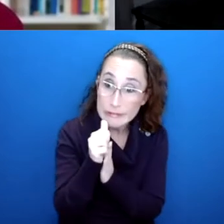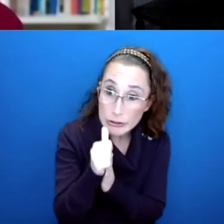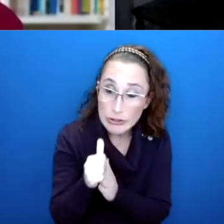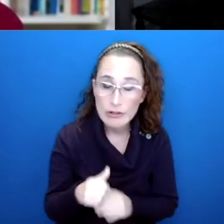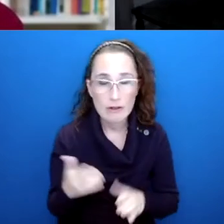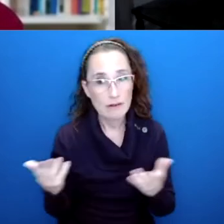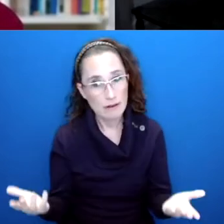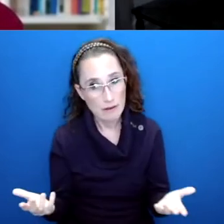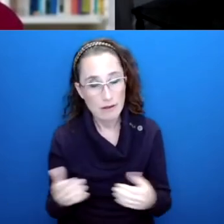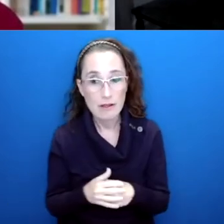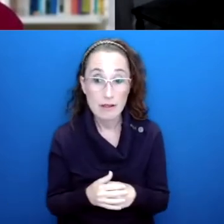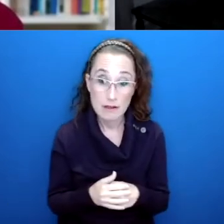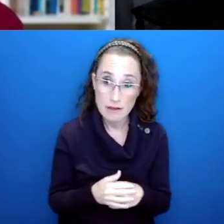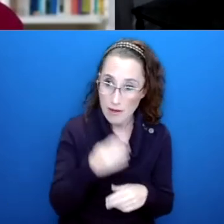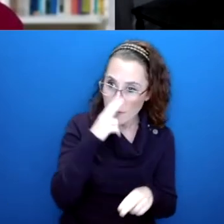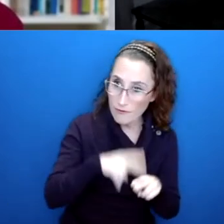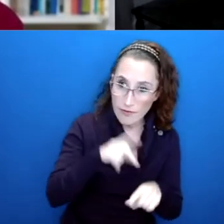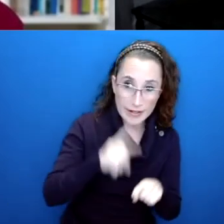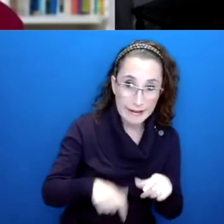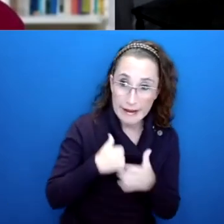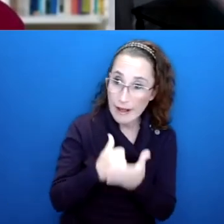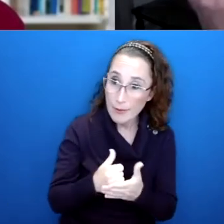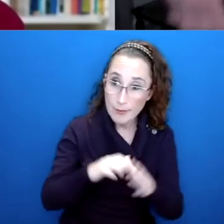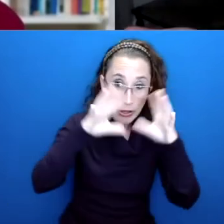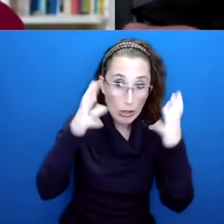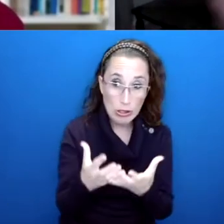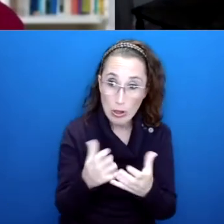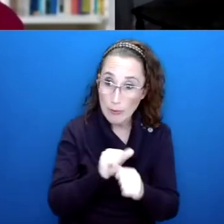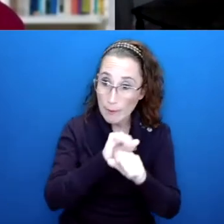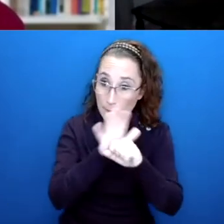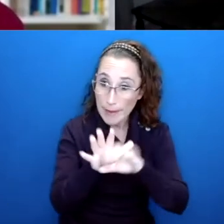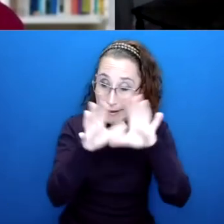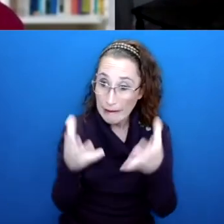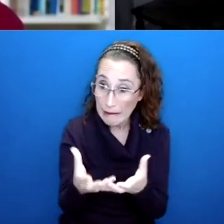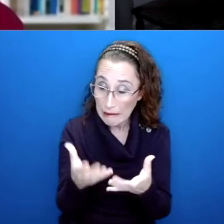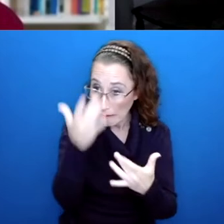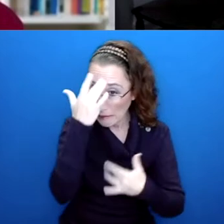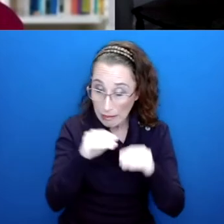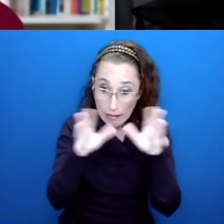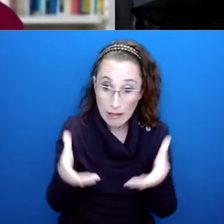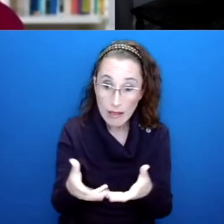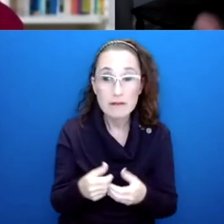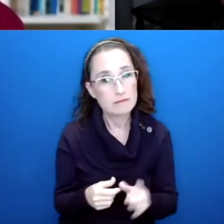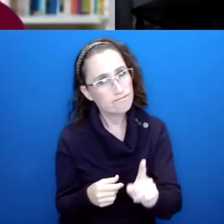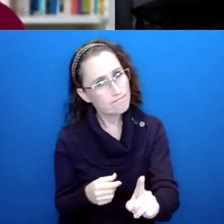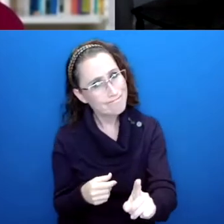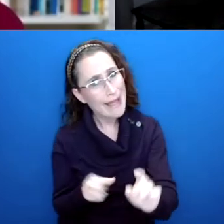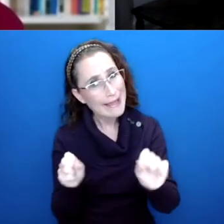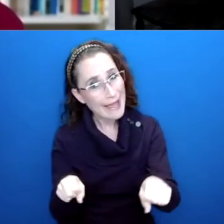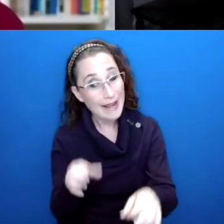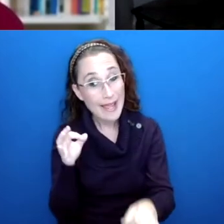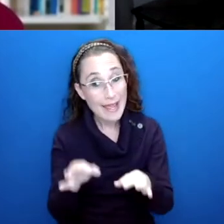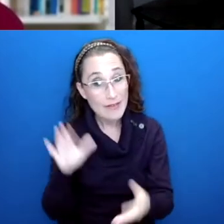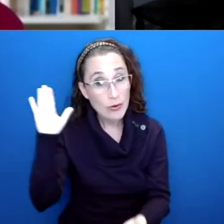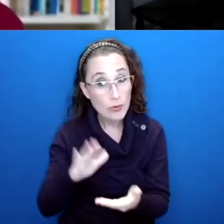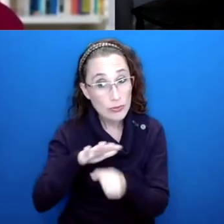saying at the beginning about, well, fun can't help us with the global pandemic. It actually made me think, crazy though it may sound, in a way it can. Because when you reduce your